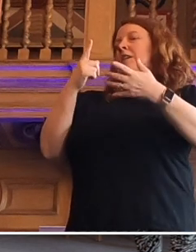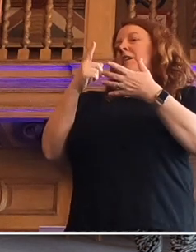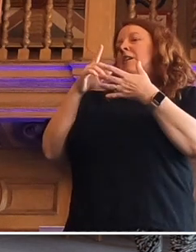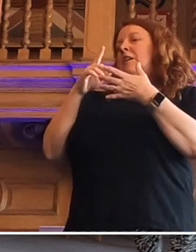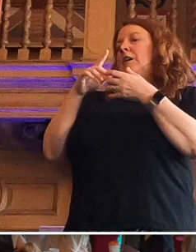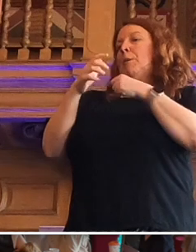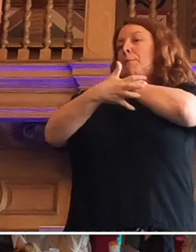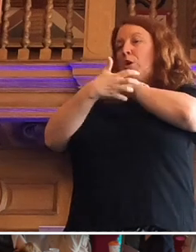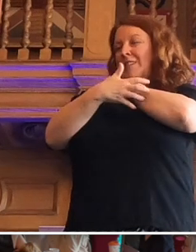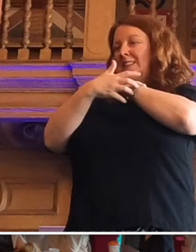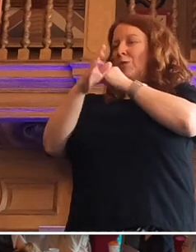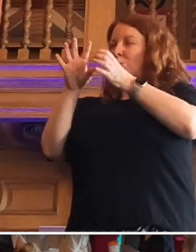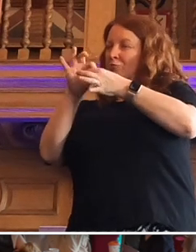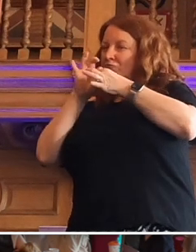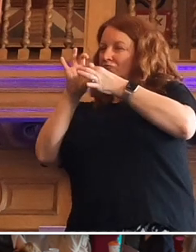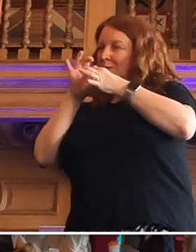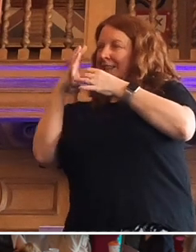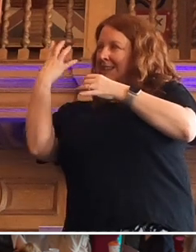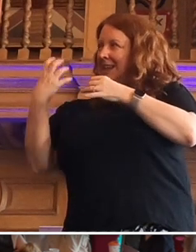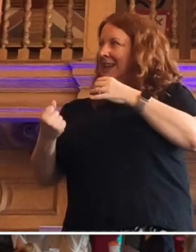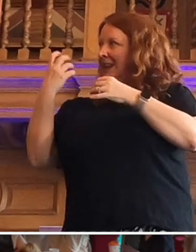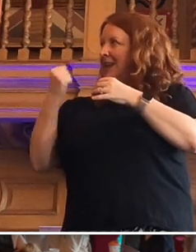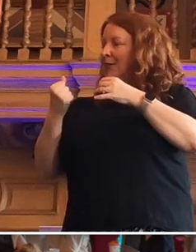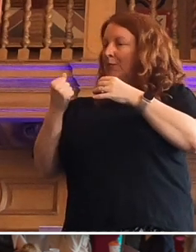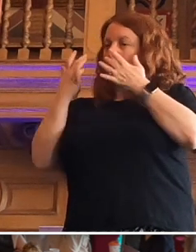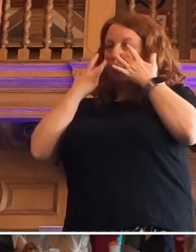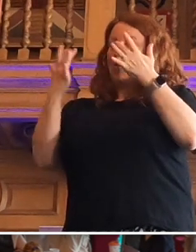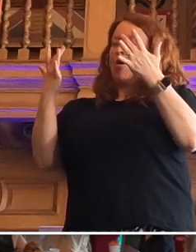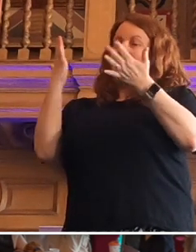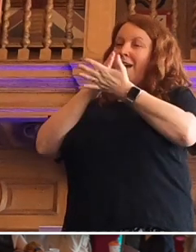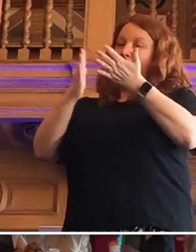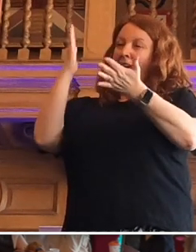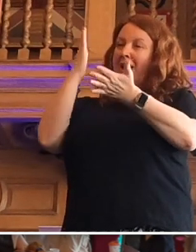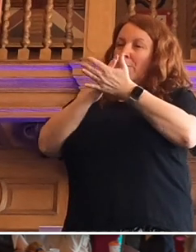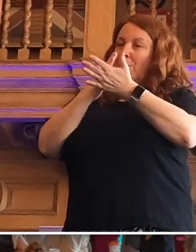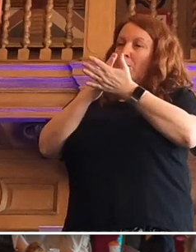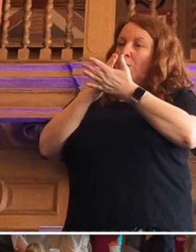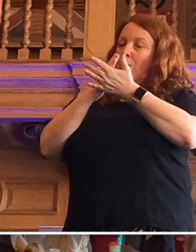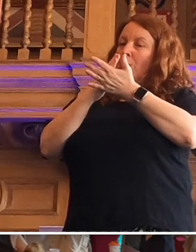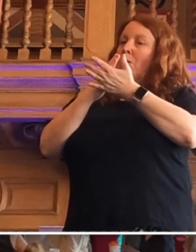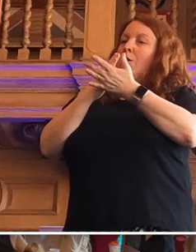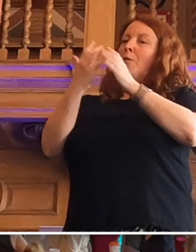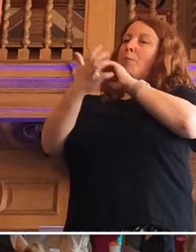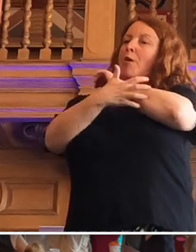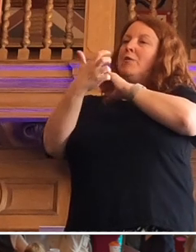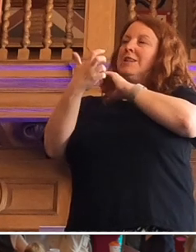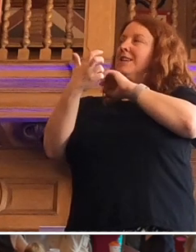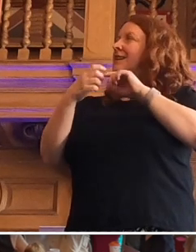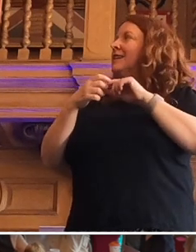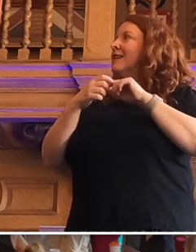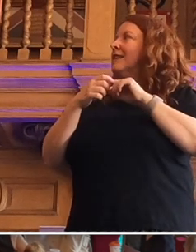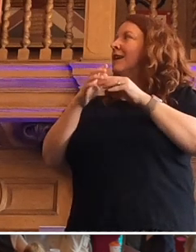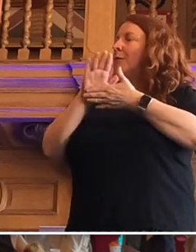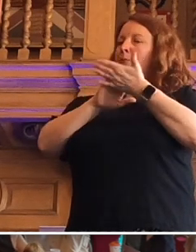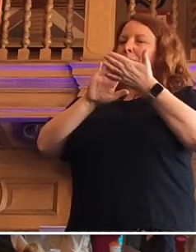yields absolute poverty with respect to capabilities. In other words, it's not just